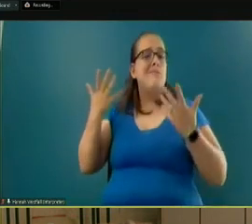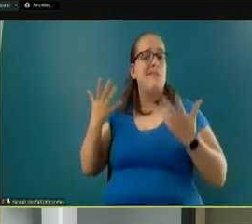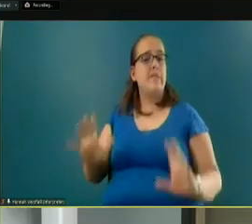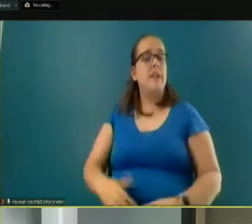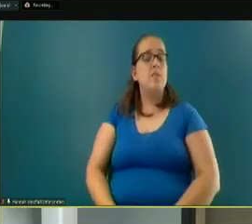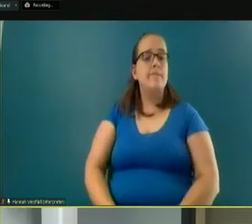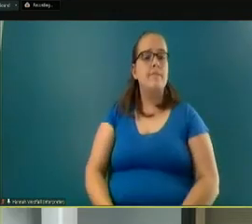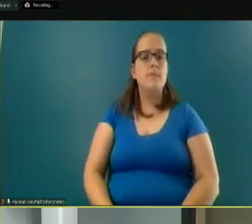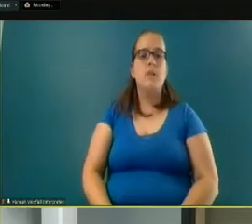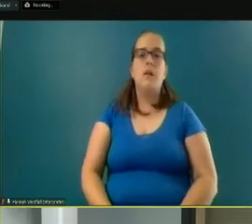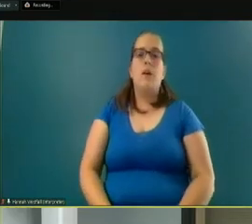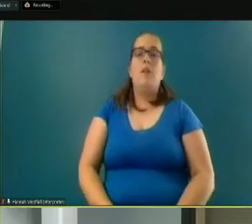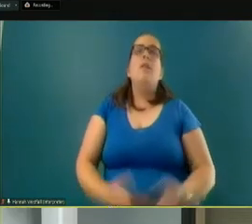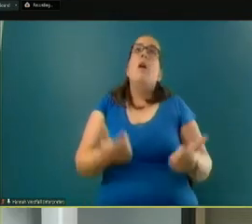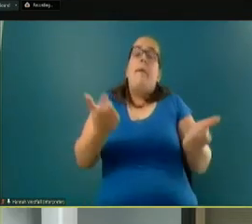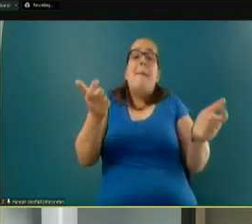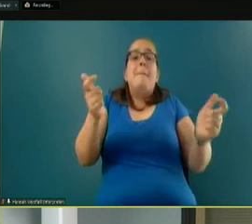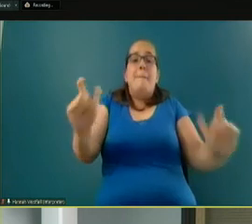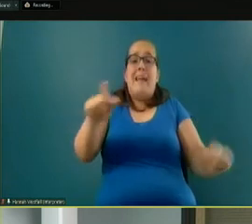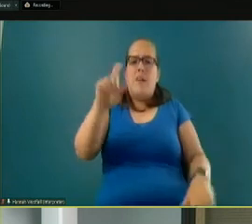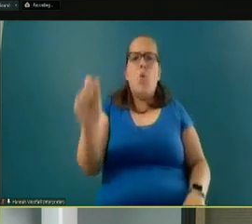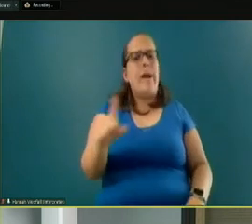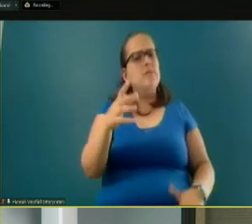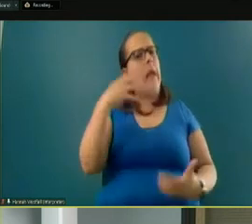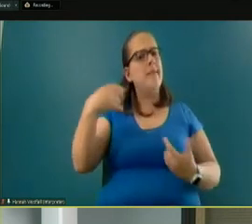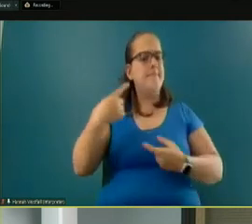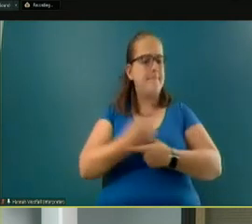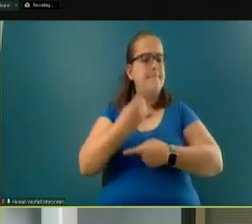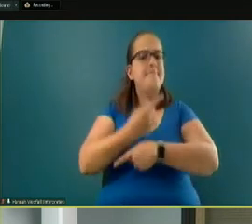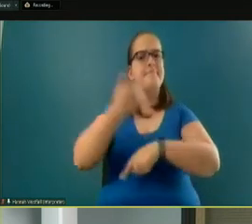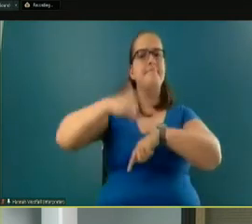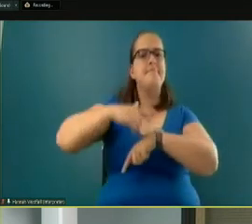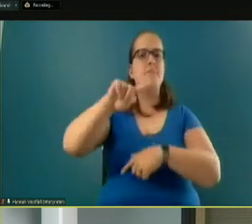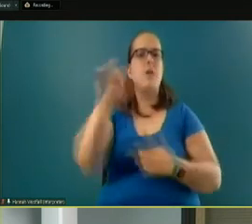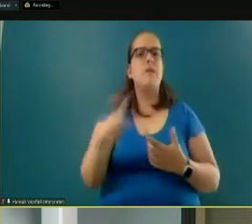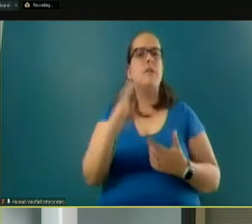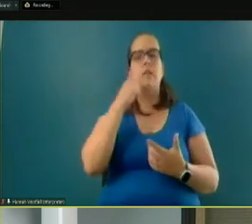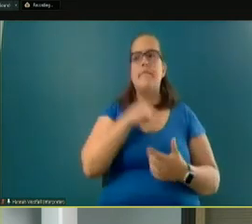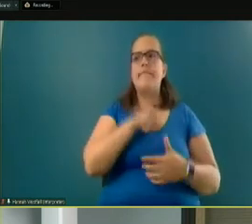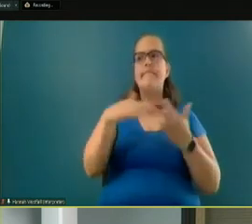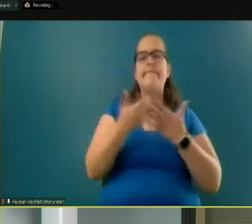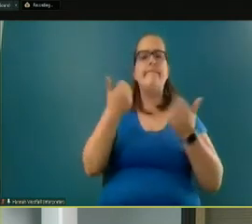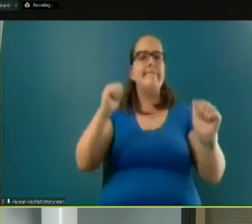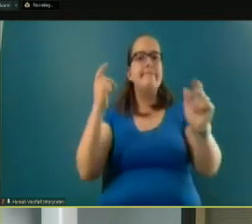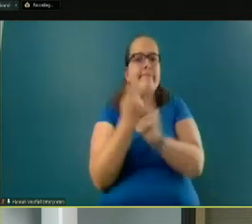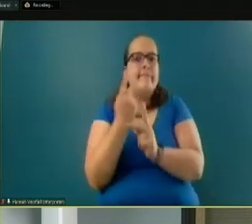This is a big question and a very timely question, and I think we're all trying to figure this out